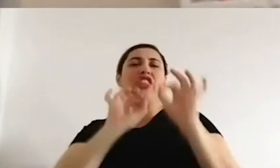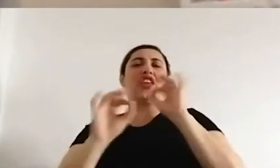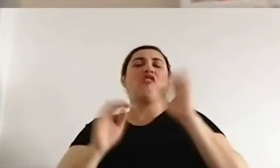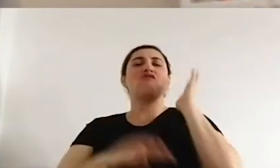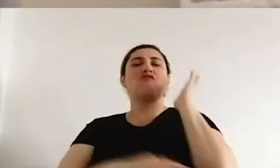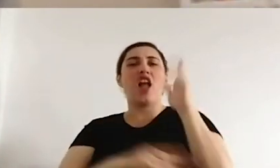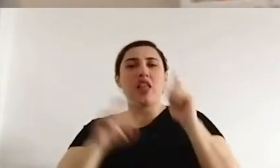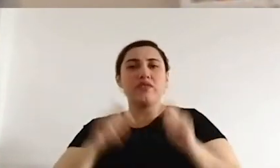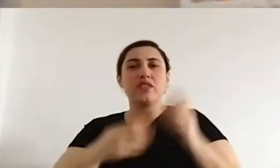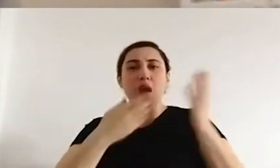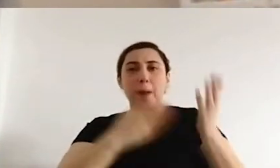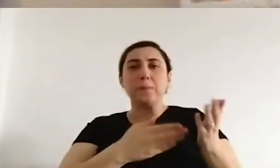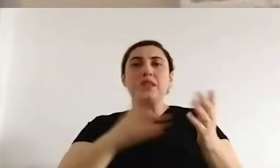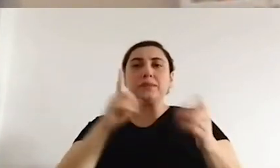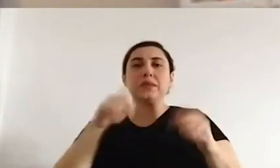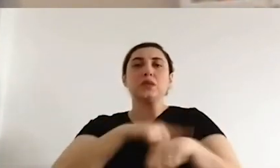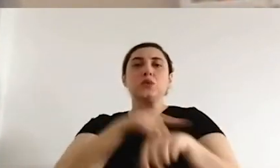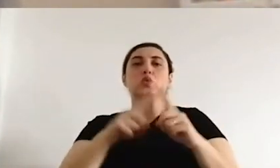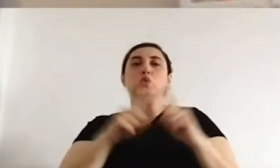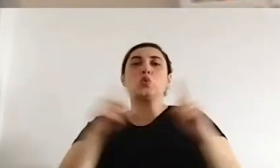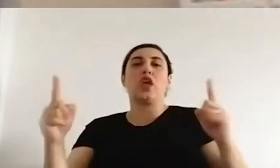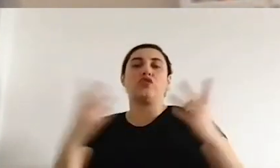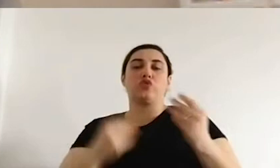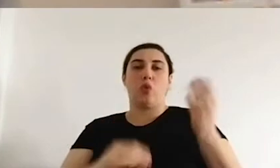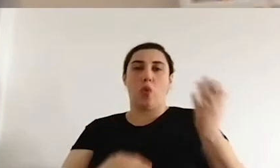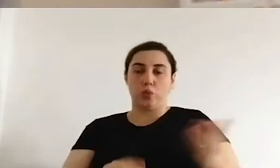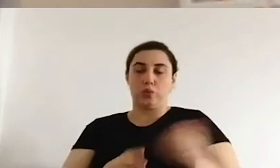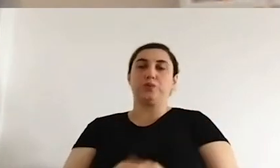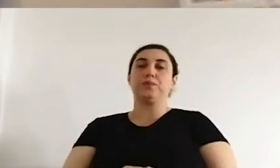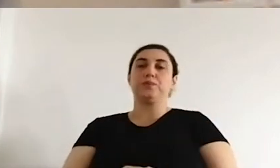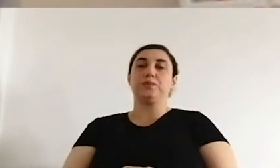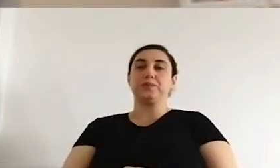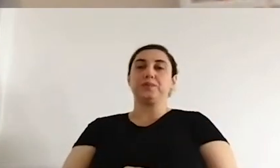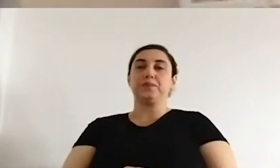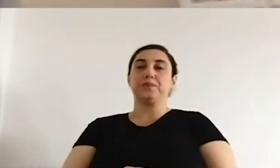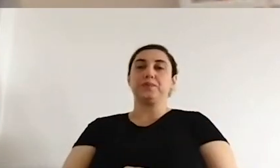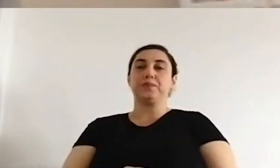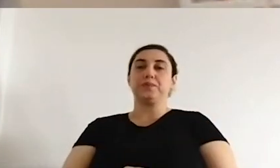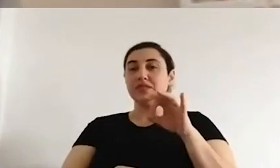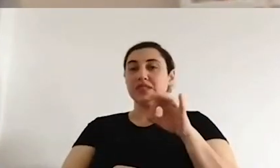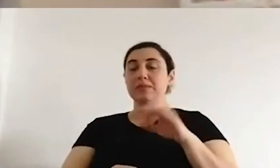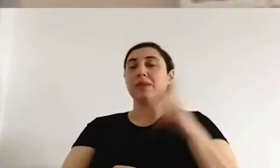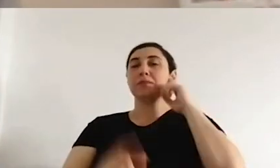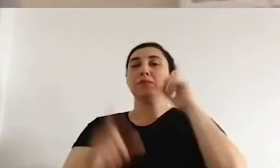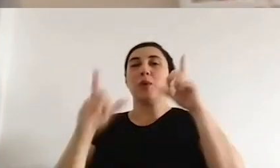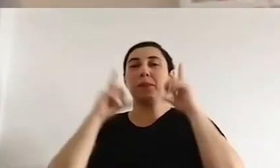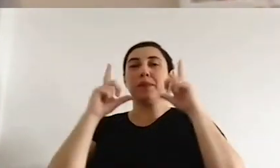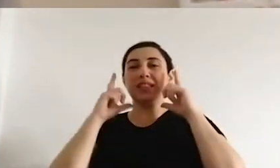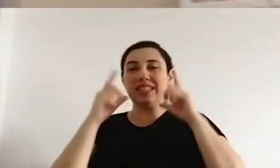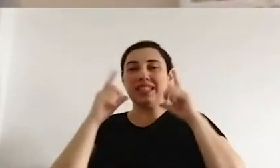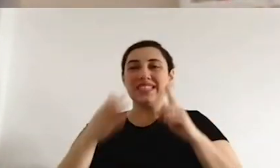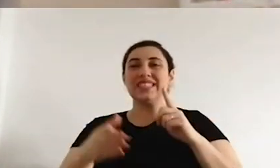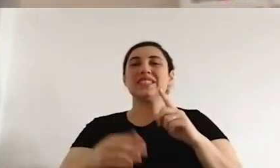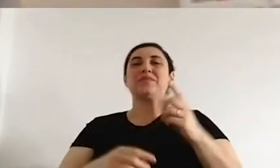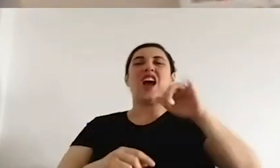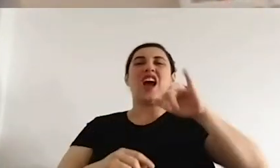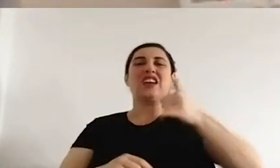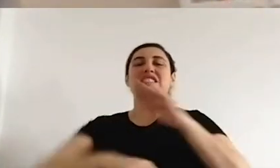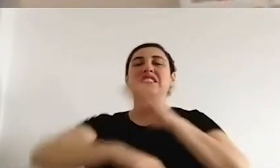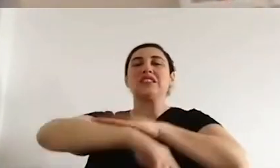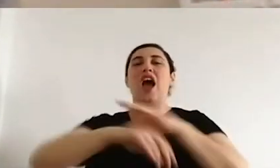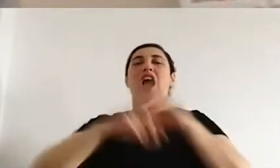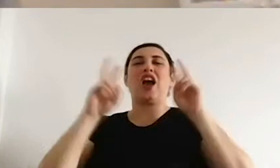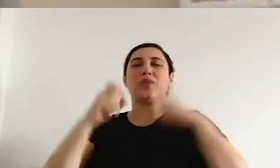a period where we have a period seen extreme versions of populism and